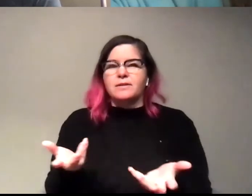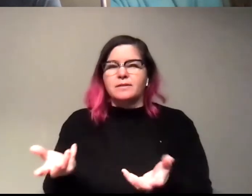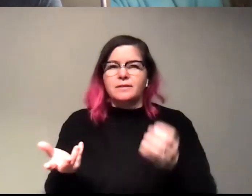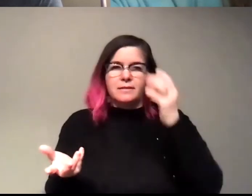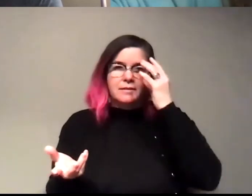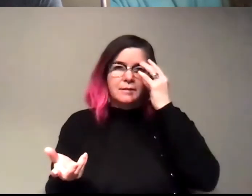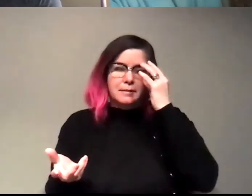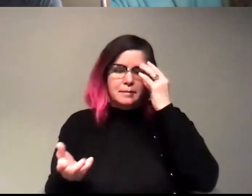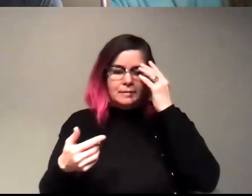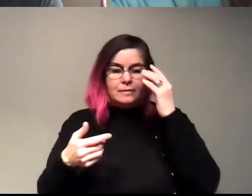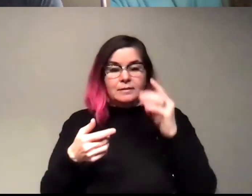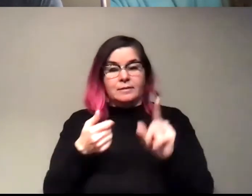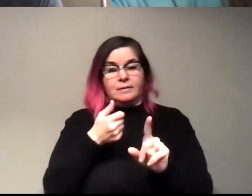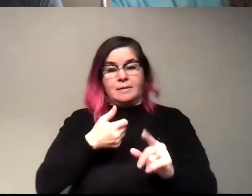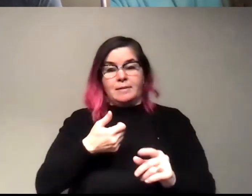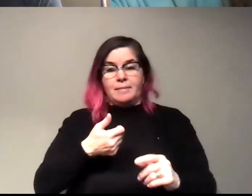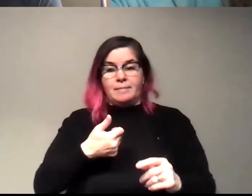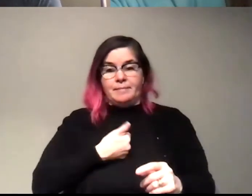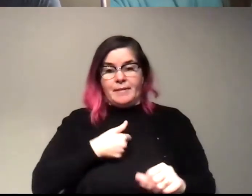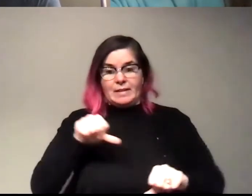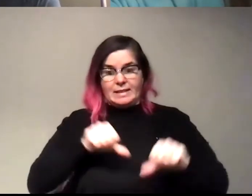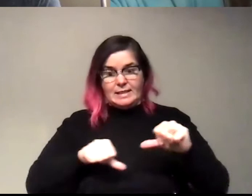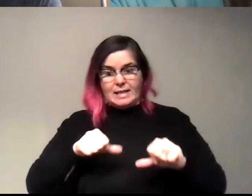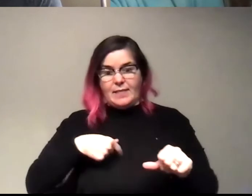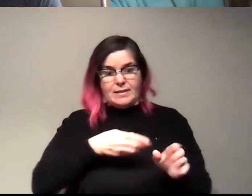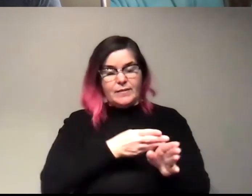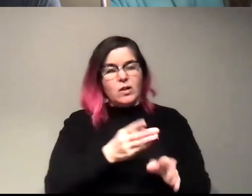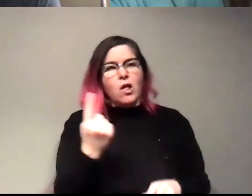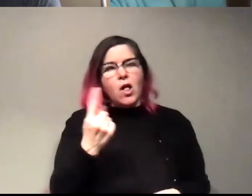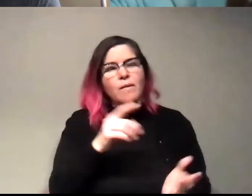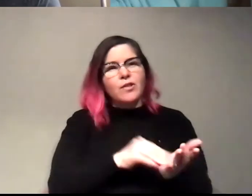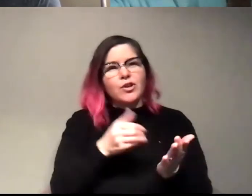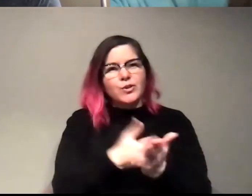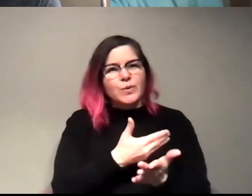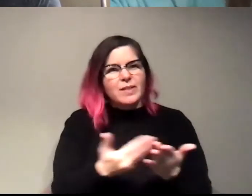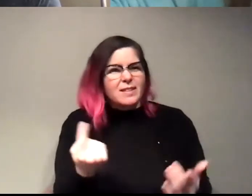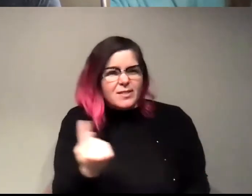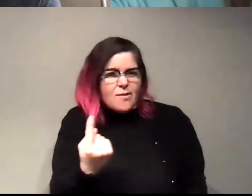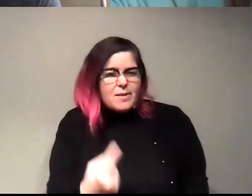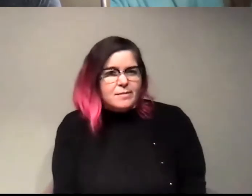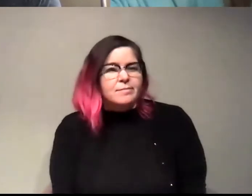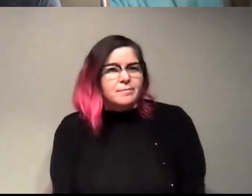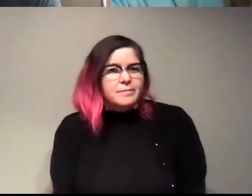kind of being a science, you know, in this area, you always have to learn new things. And, you know,